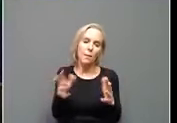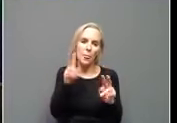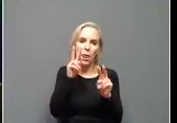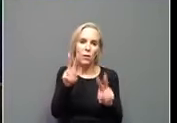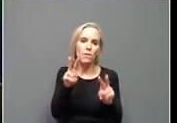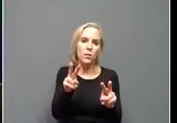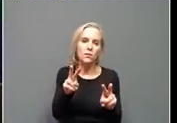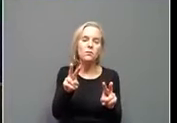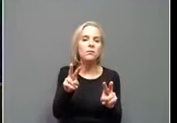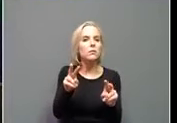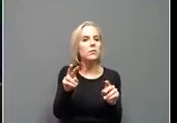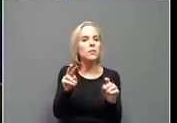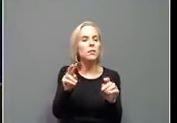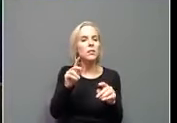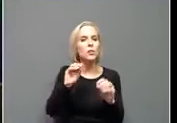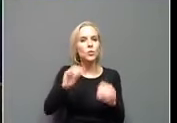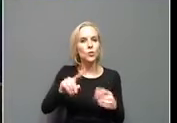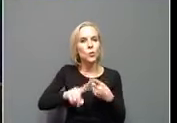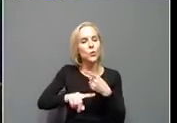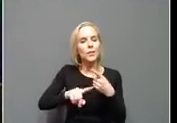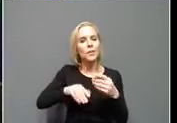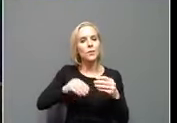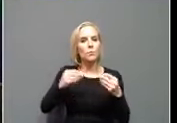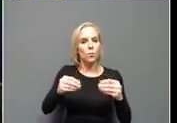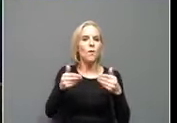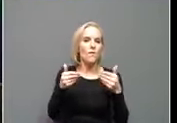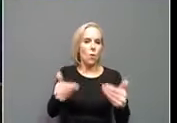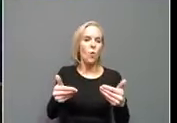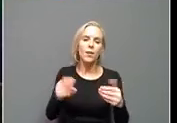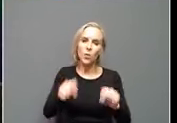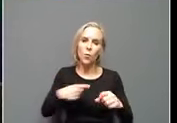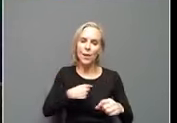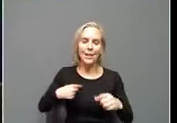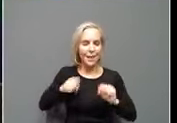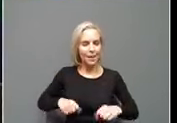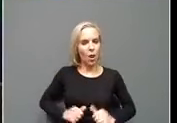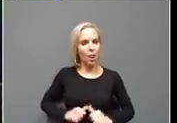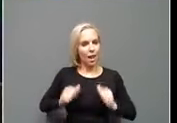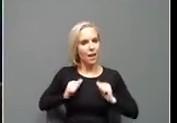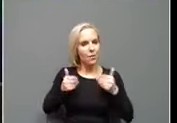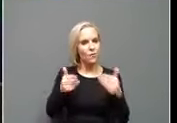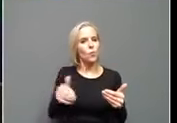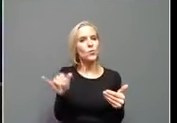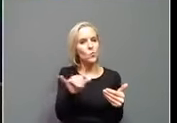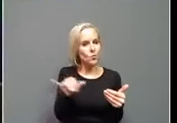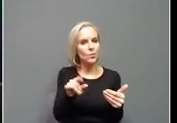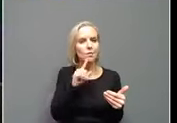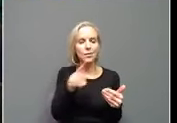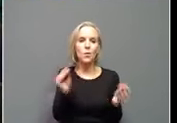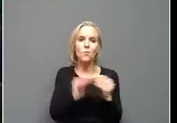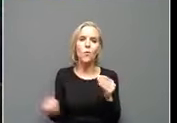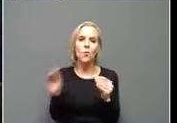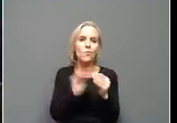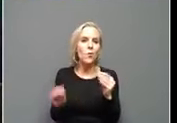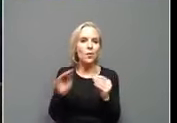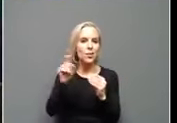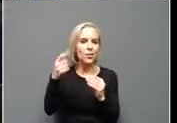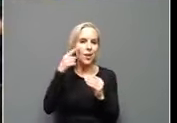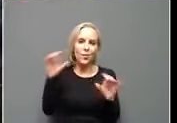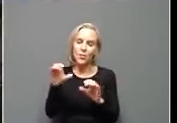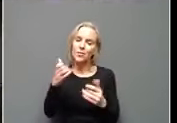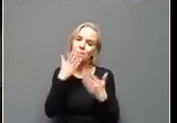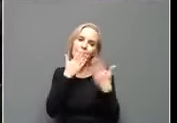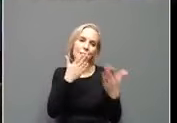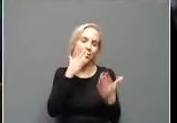putting as much of this behind us as possible and getting on with our lives progressively more and more as the governor's already enough. So thank you very much, Governor.